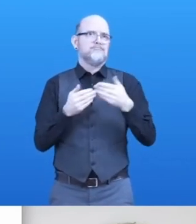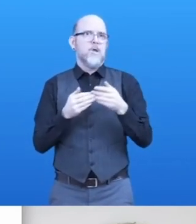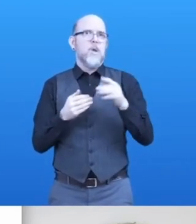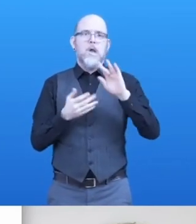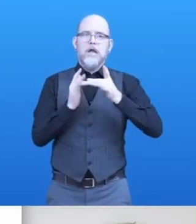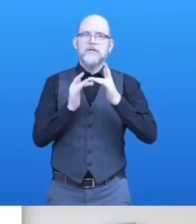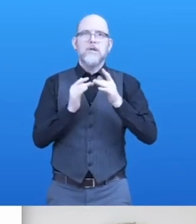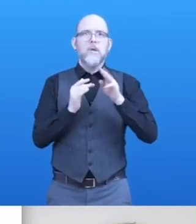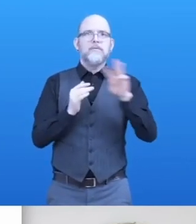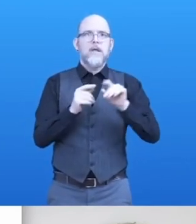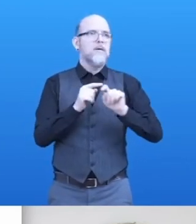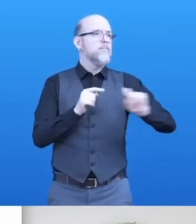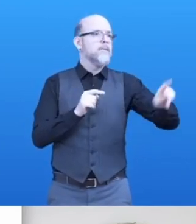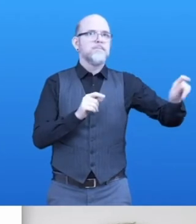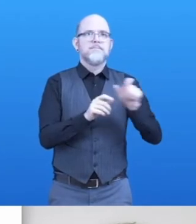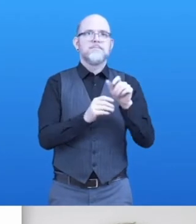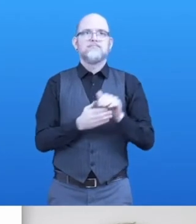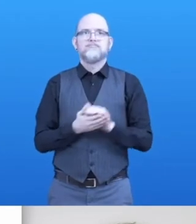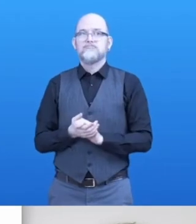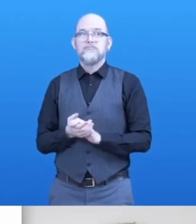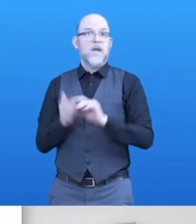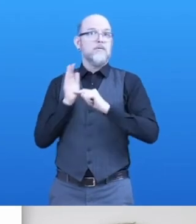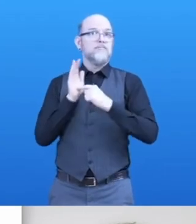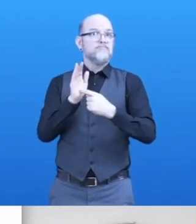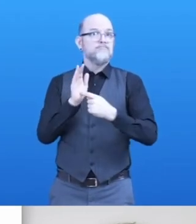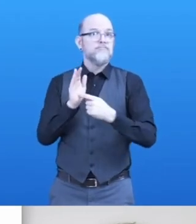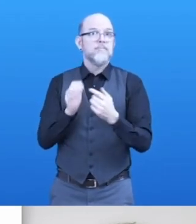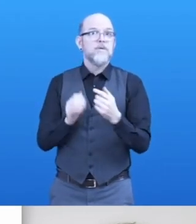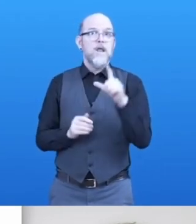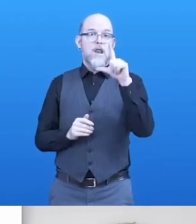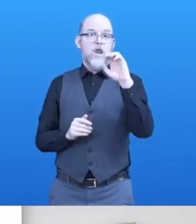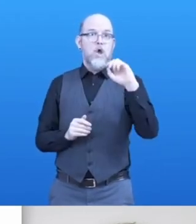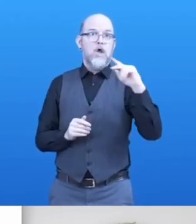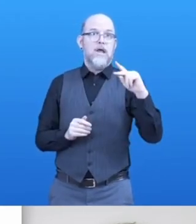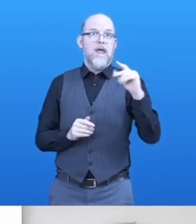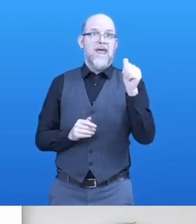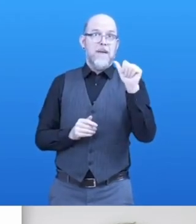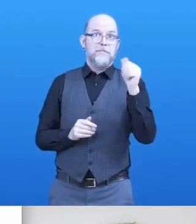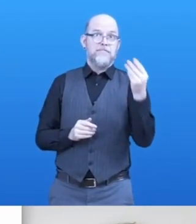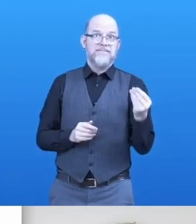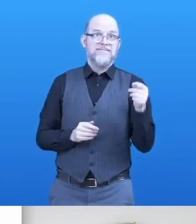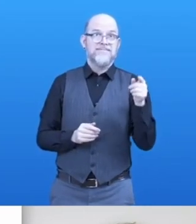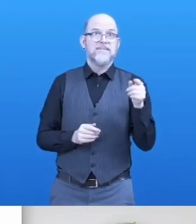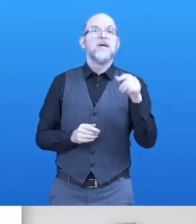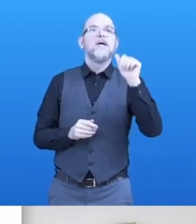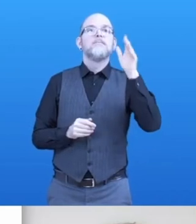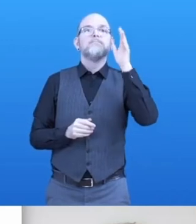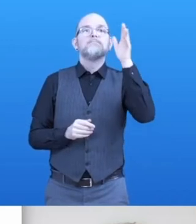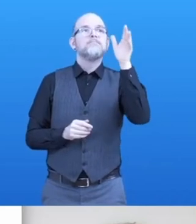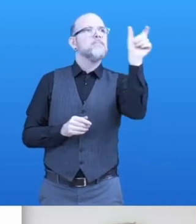Let me show you. you. I click on the button for the look app. Then you see all the expressions for which we